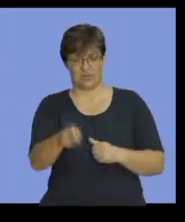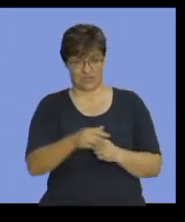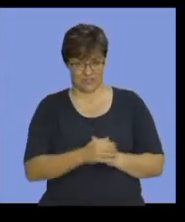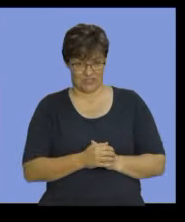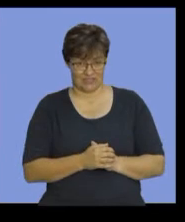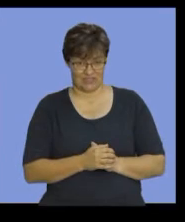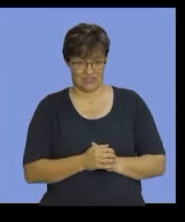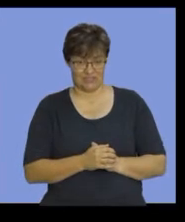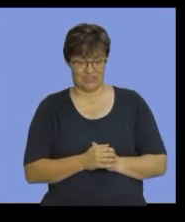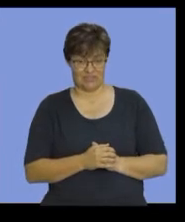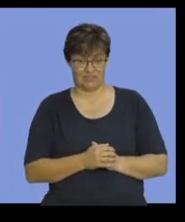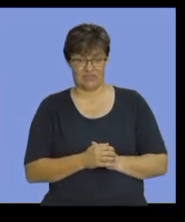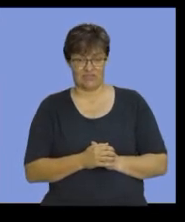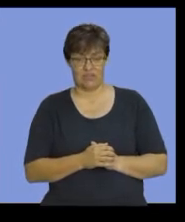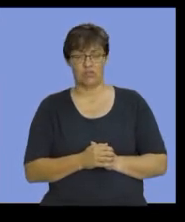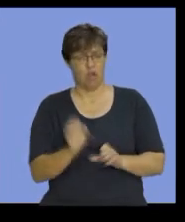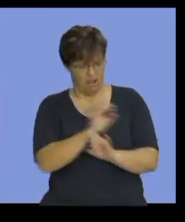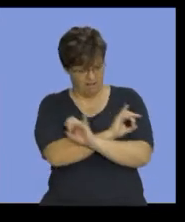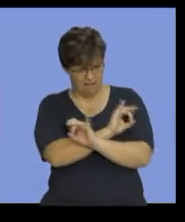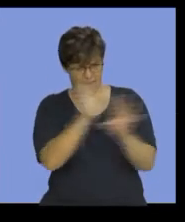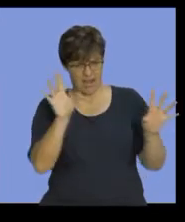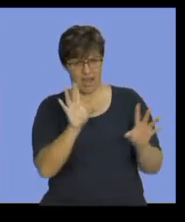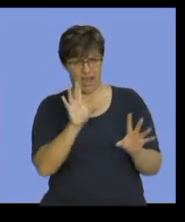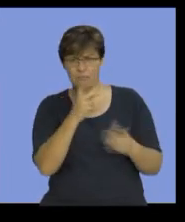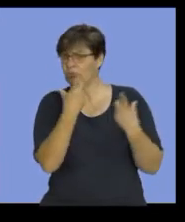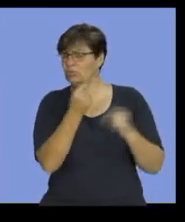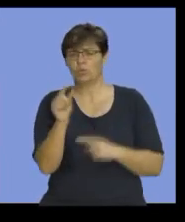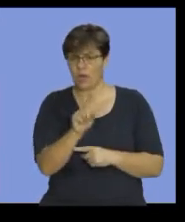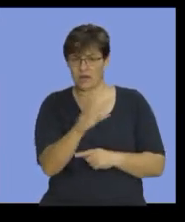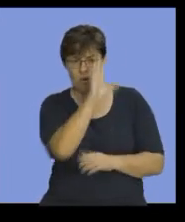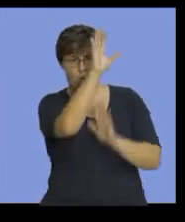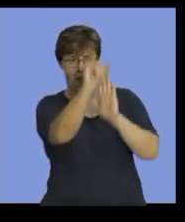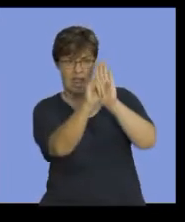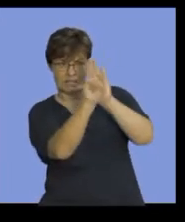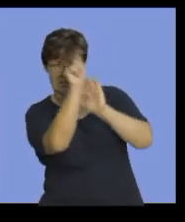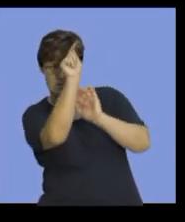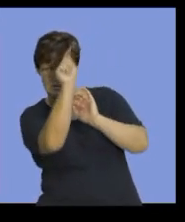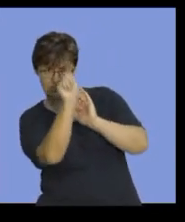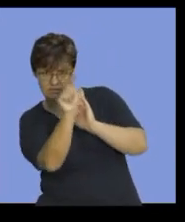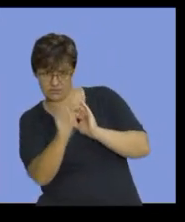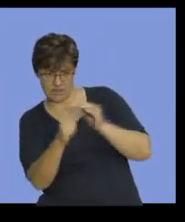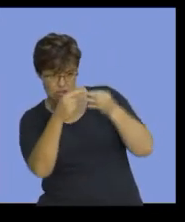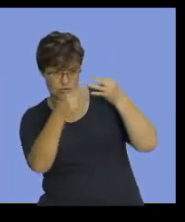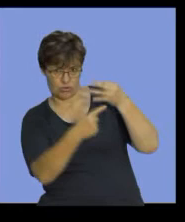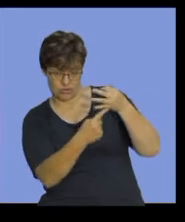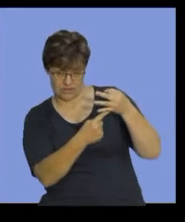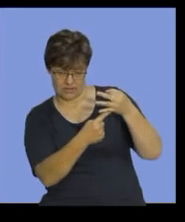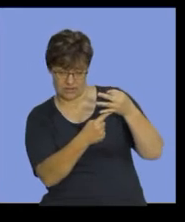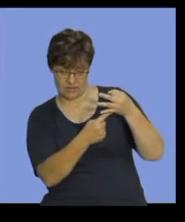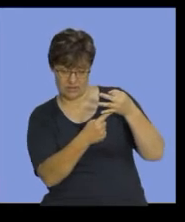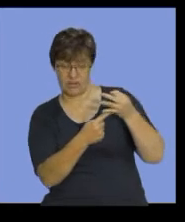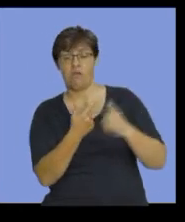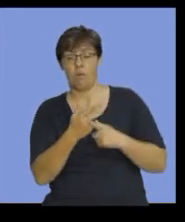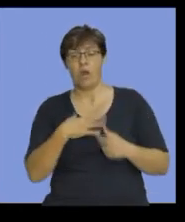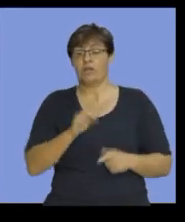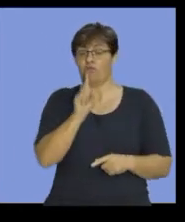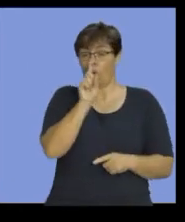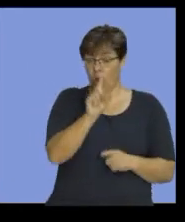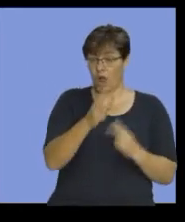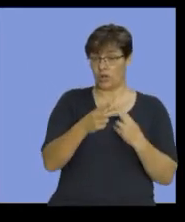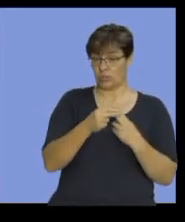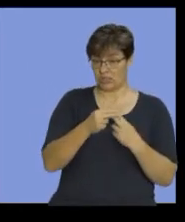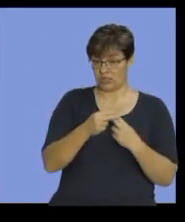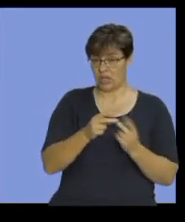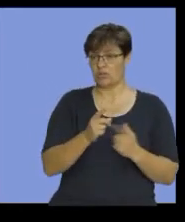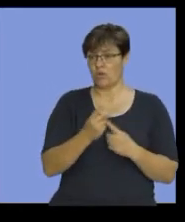variable cost. So, clearly, what have I done here? I've identified my variable cost. I want their cost per unit. So,